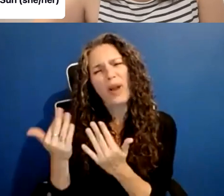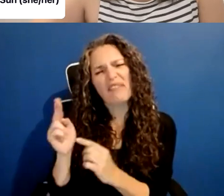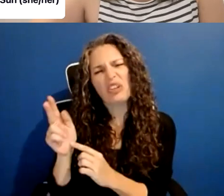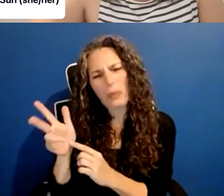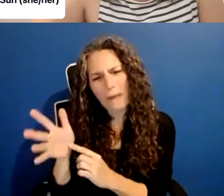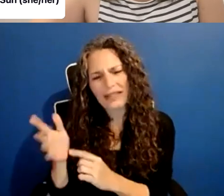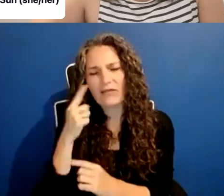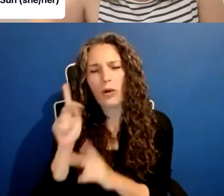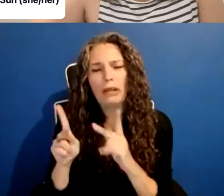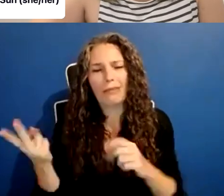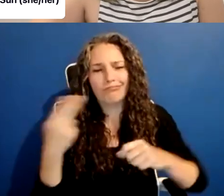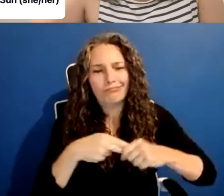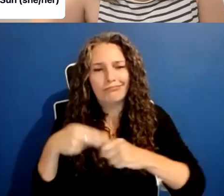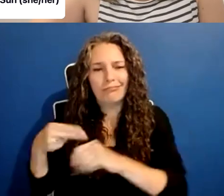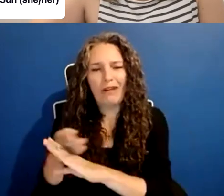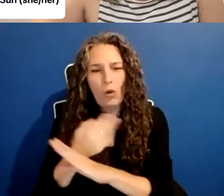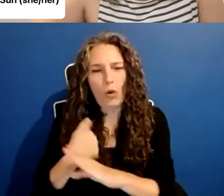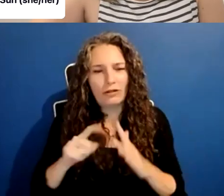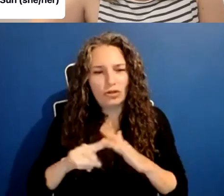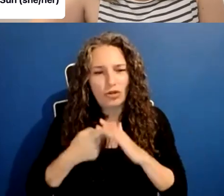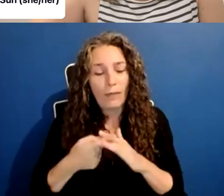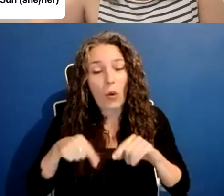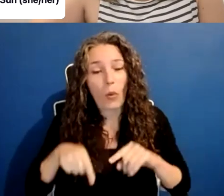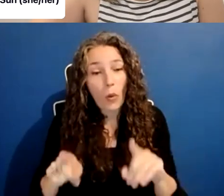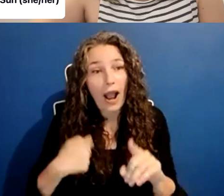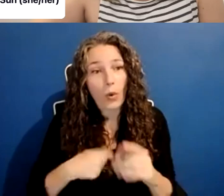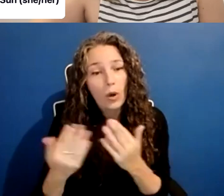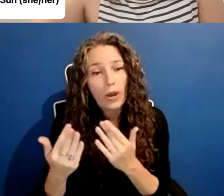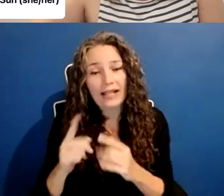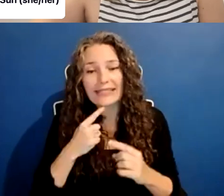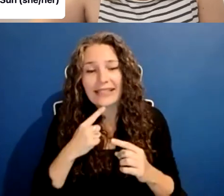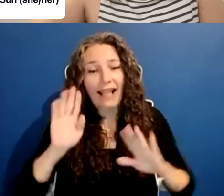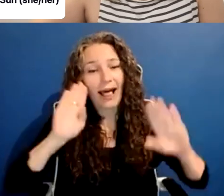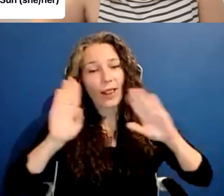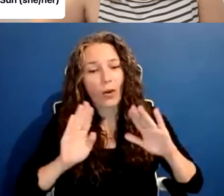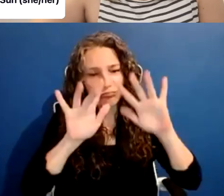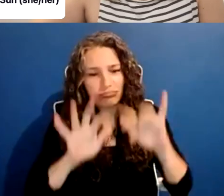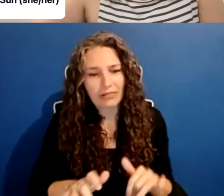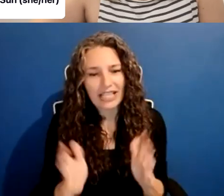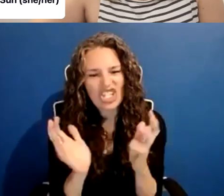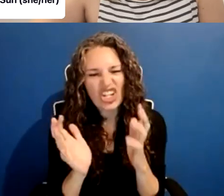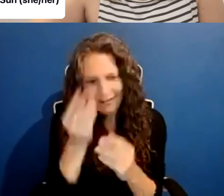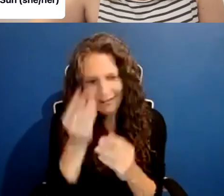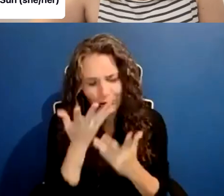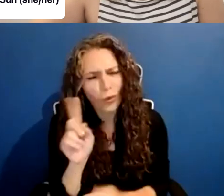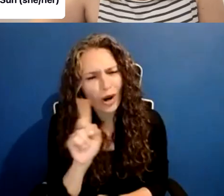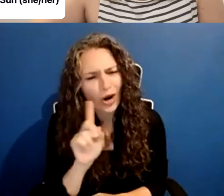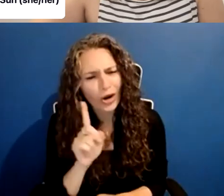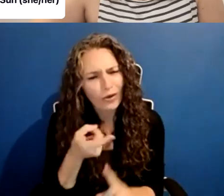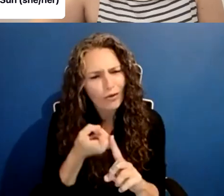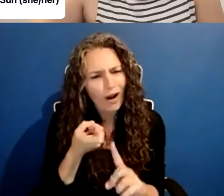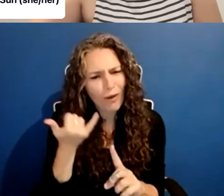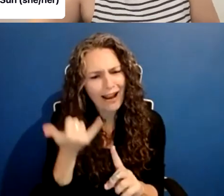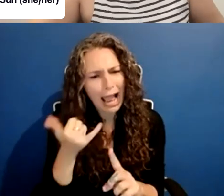to file in before we get started, but while we do, please say hello in the chat and let us know where you're coming from.